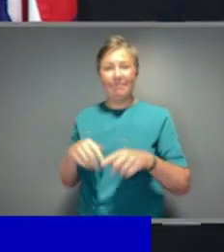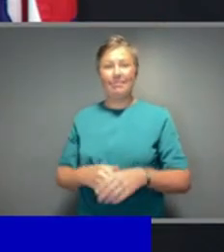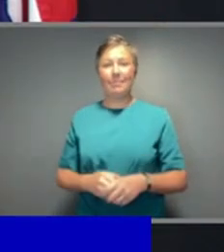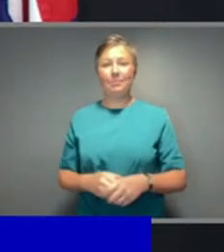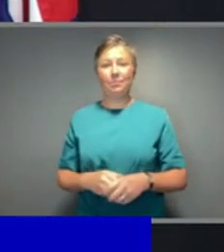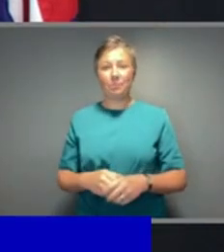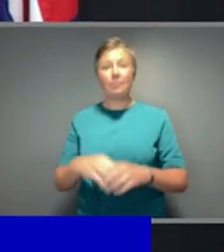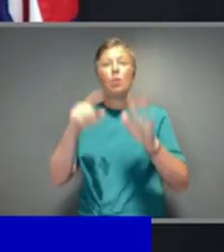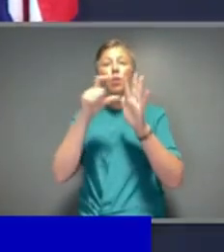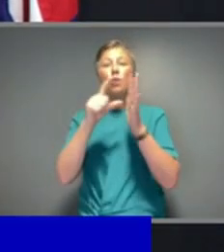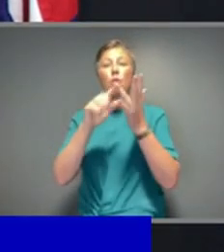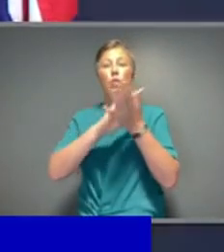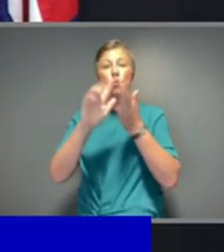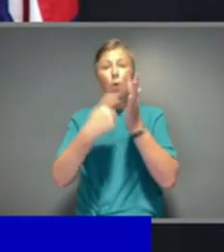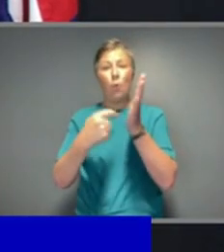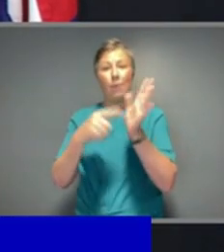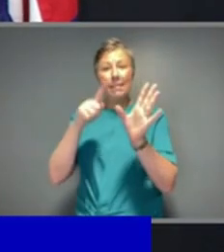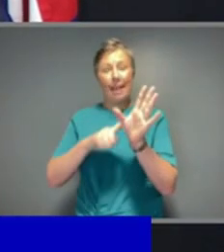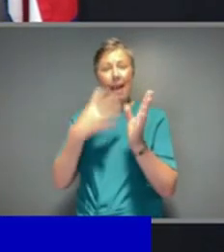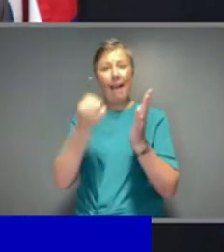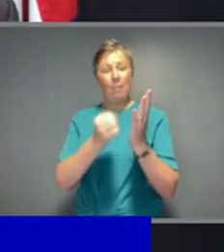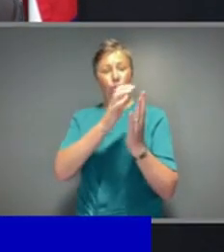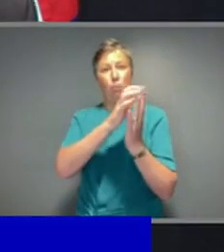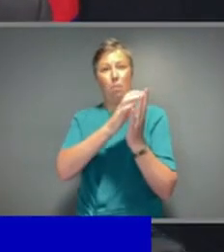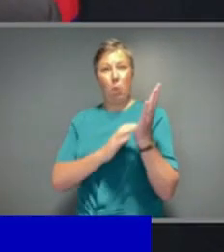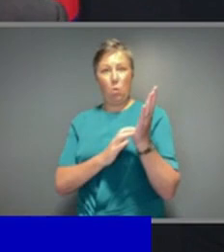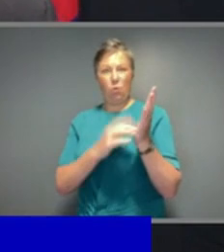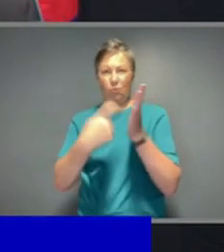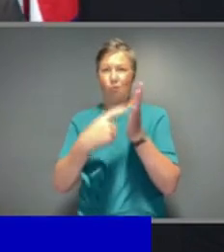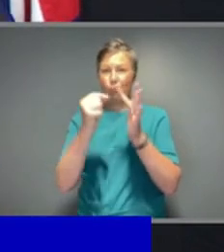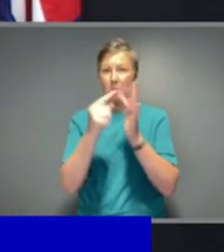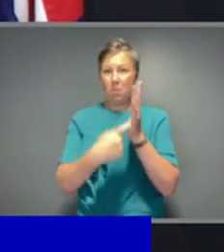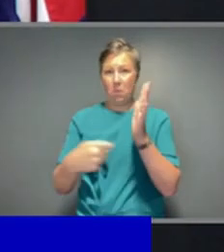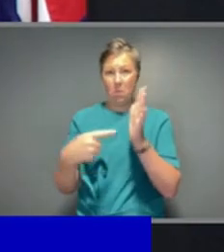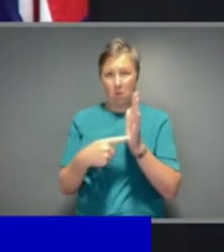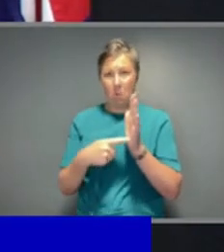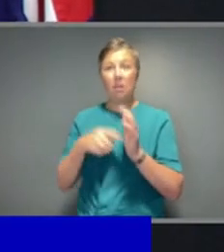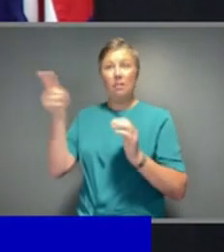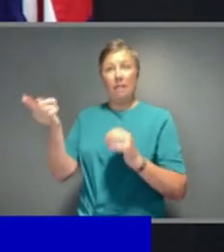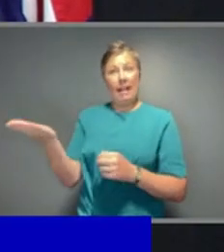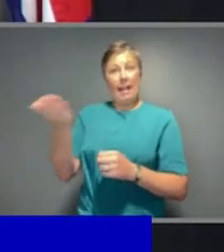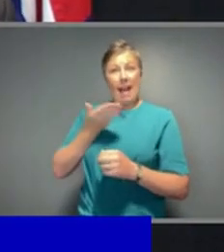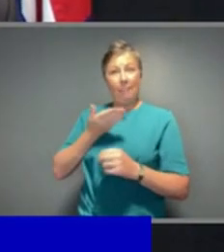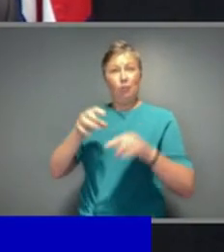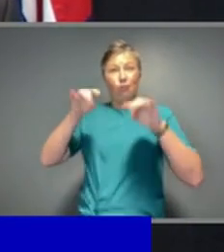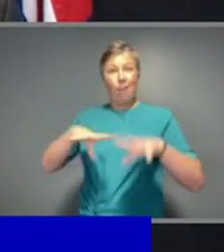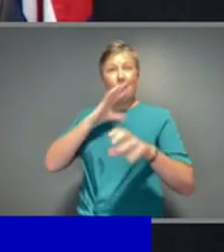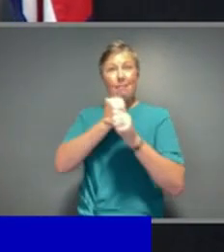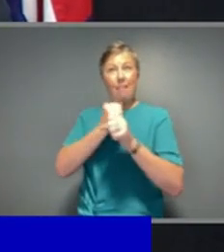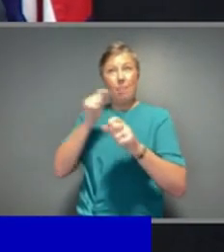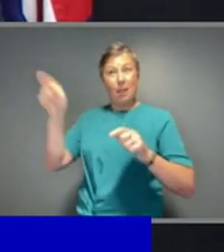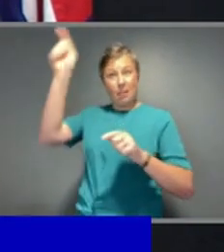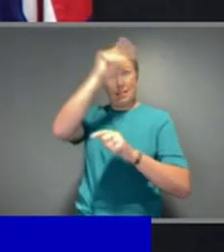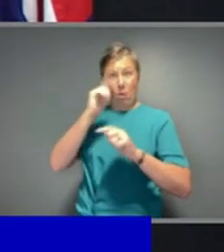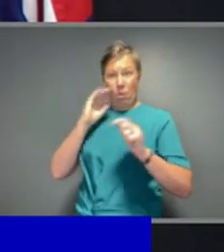Doherty report that was provided both to the National Cabinet and, of course, the Federal Cabinet in releasing the national